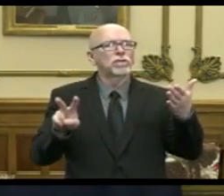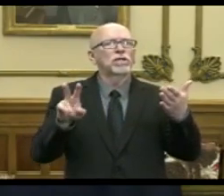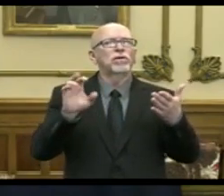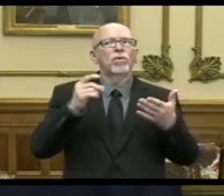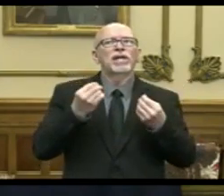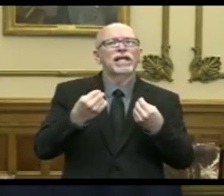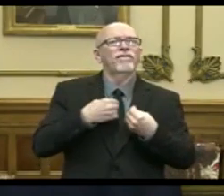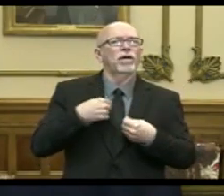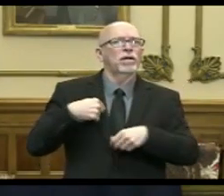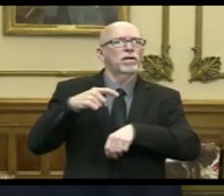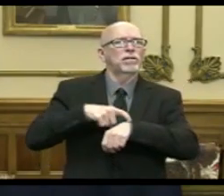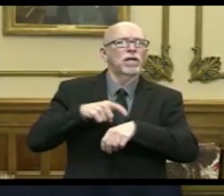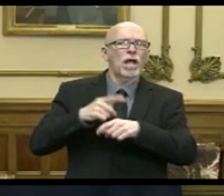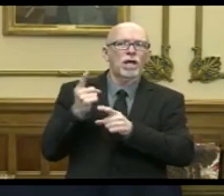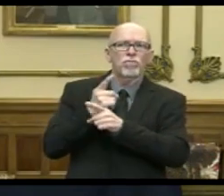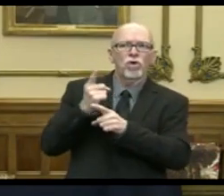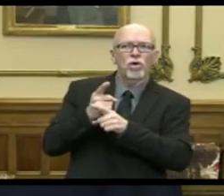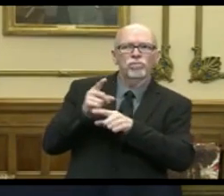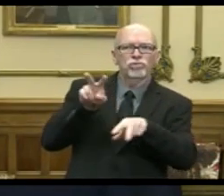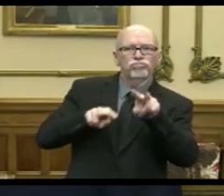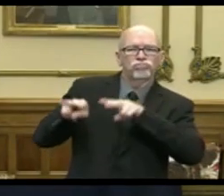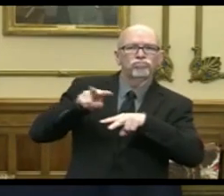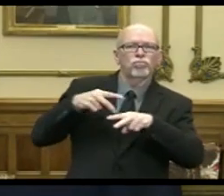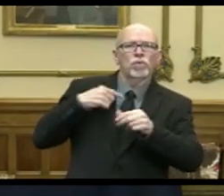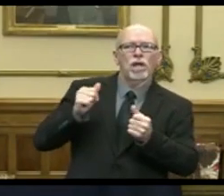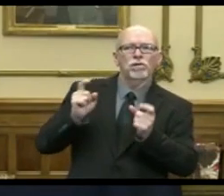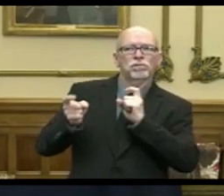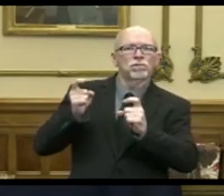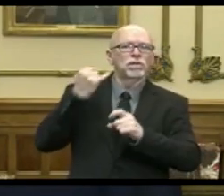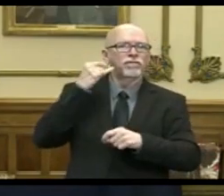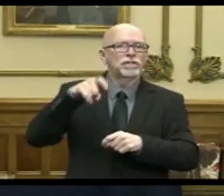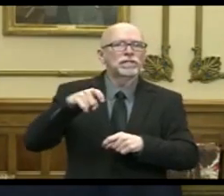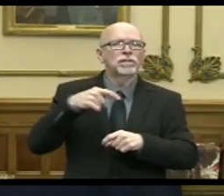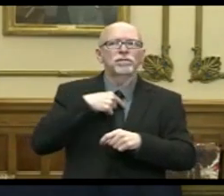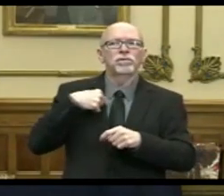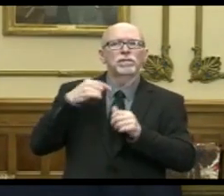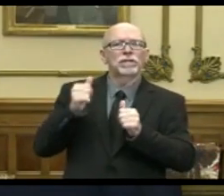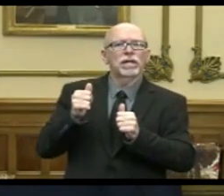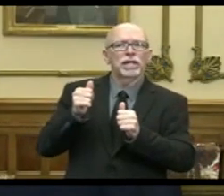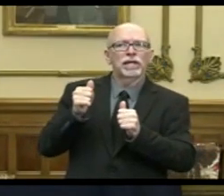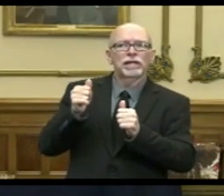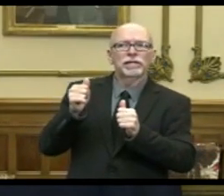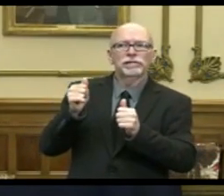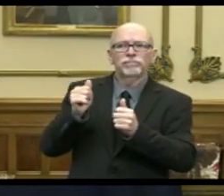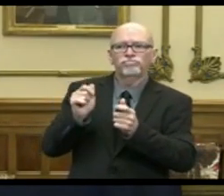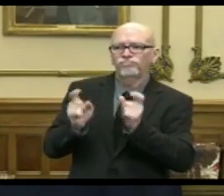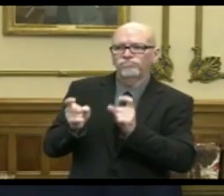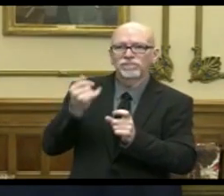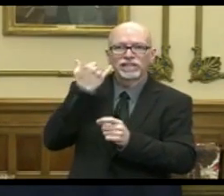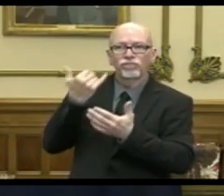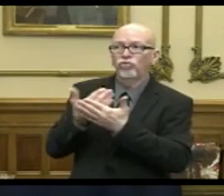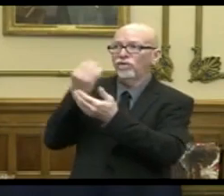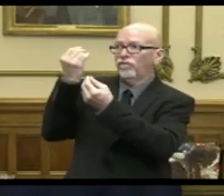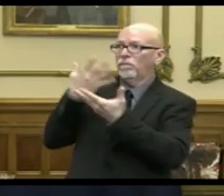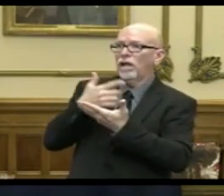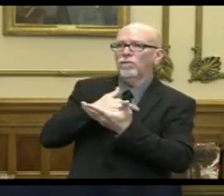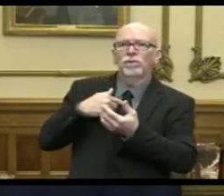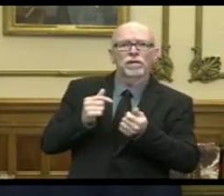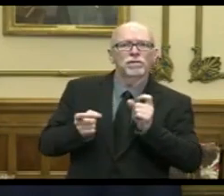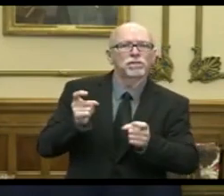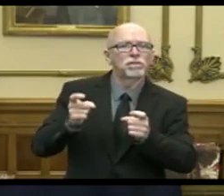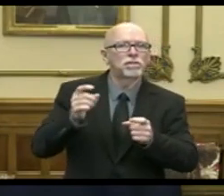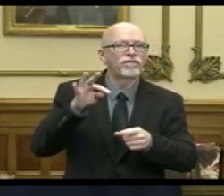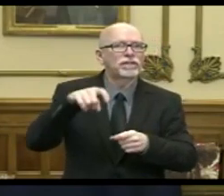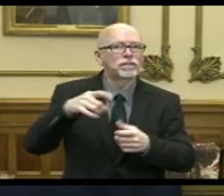allows us to appropriately adjust or accommodate these facts on the ground as they come into our portal.